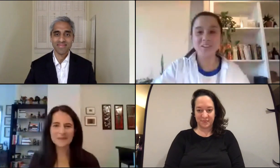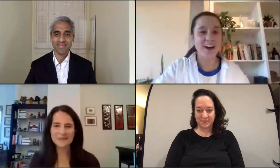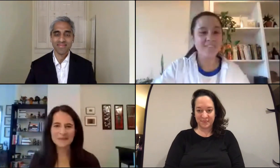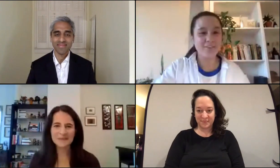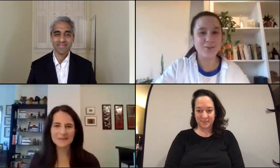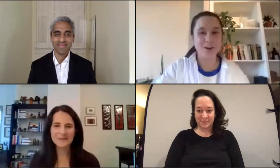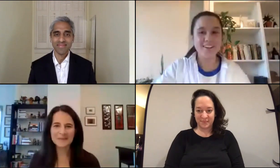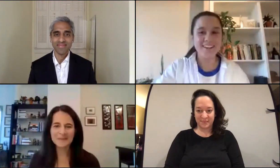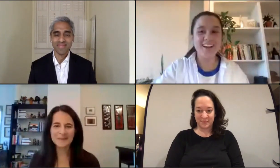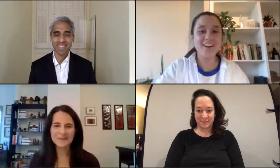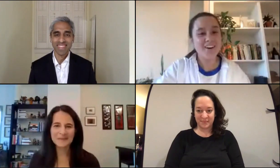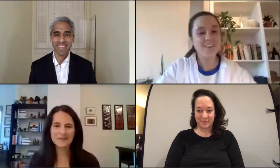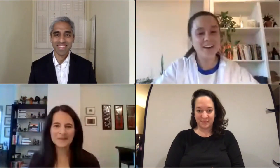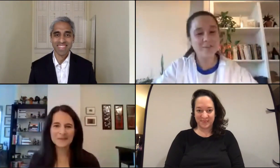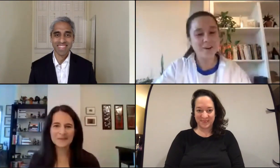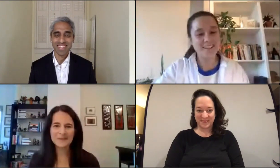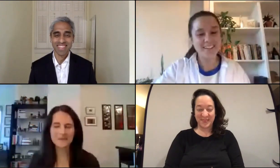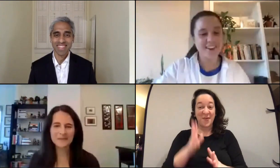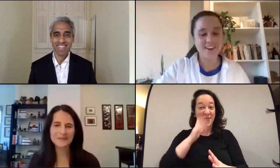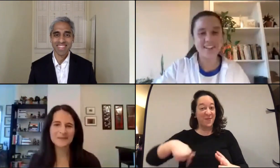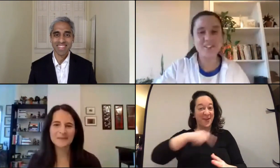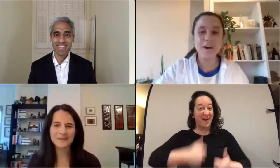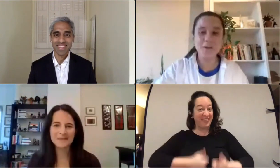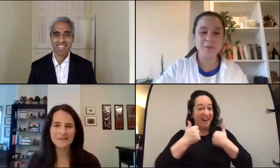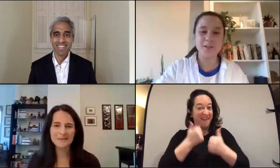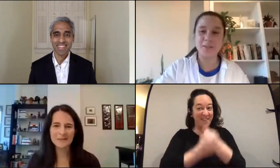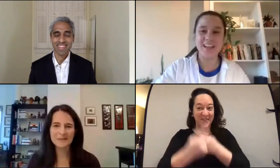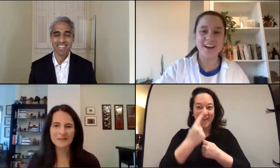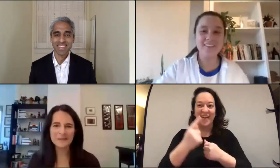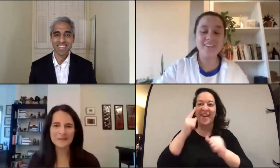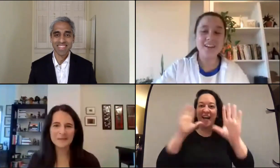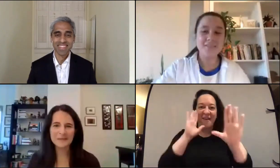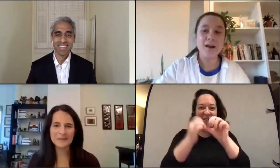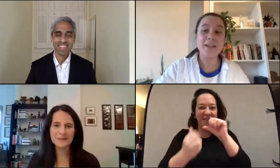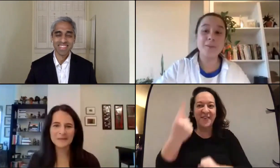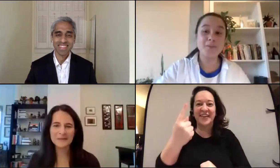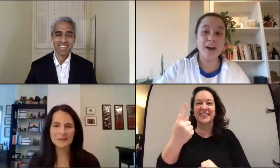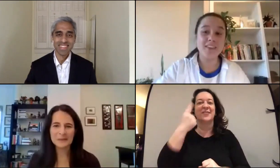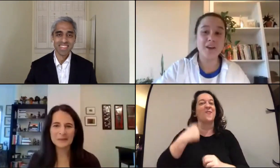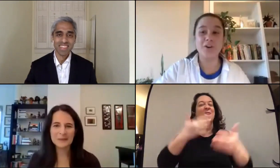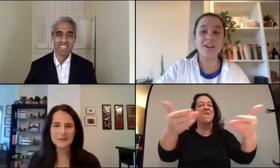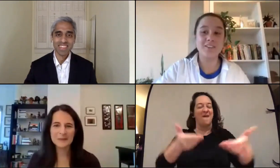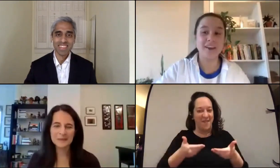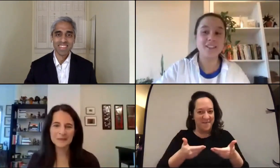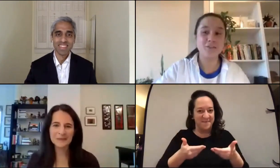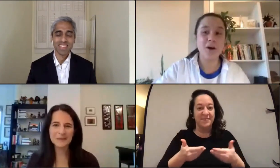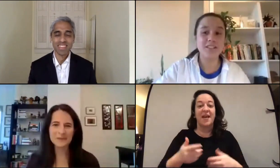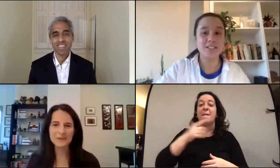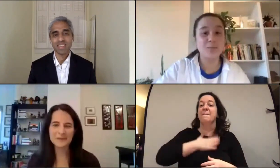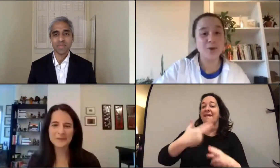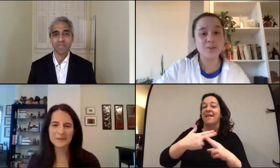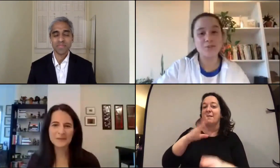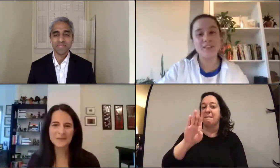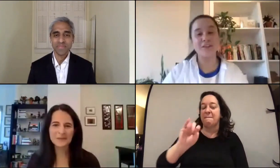You are live everyone. Hello everybody in the audience. Welcome to PMP Live. My name is Beth and I work in events for